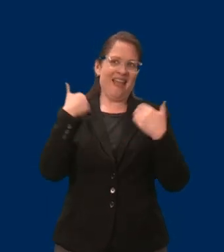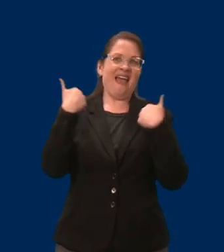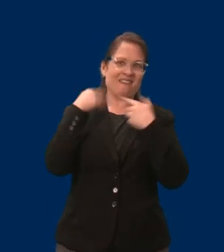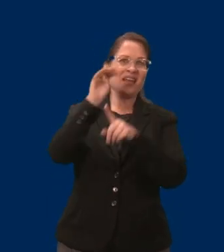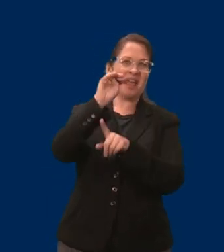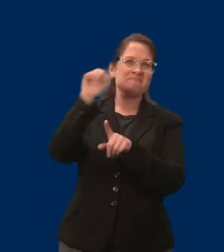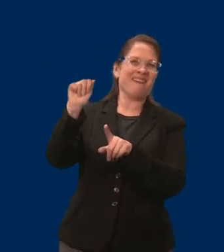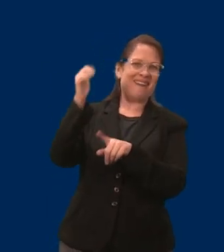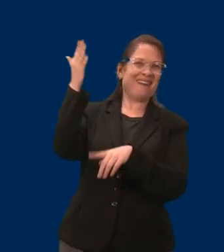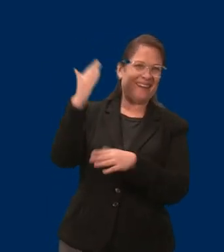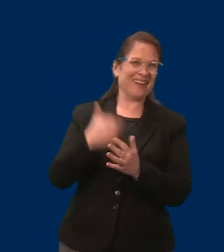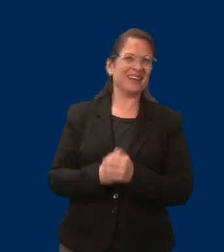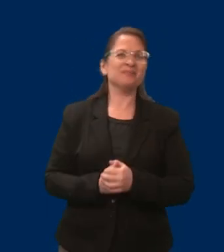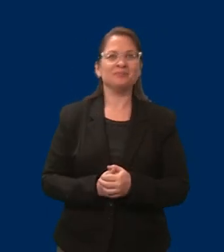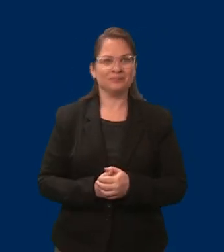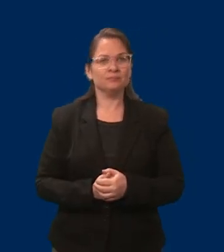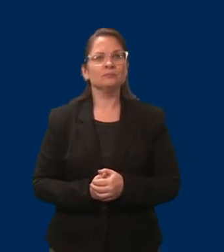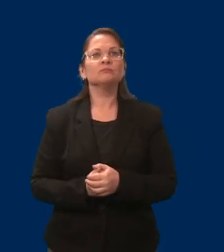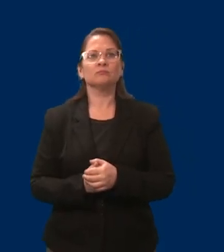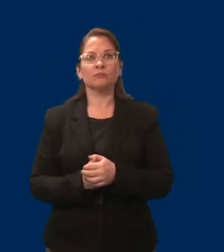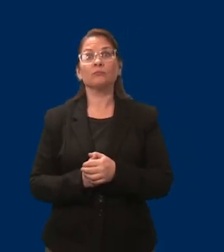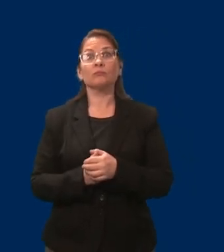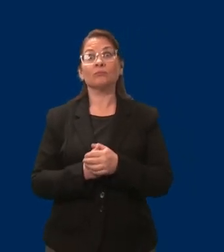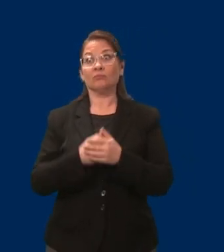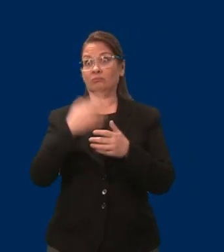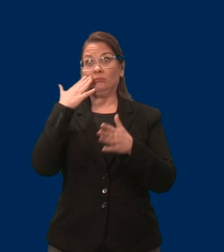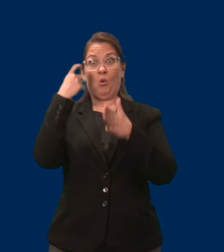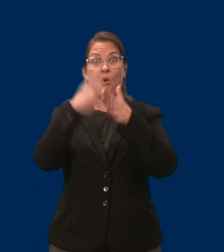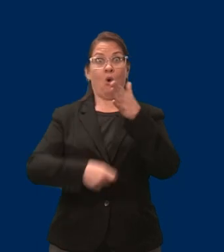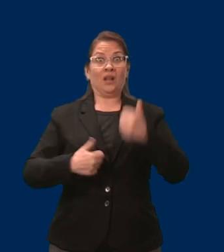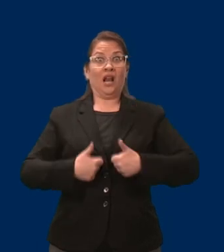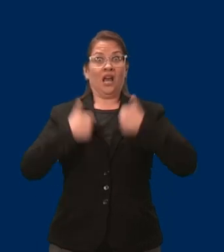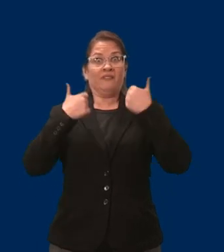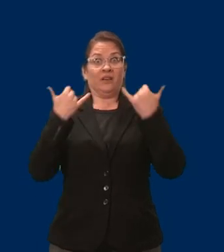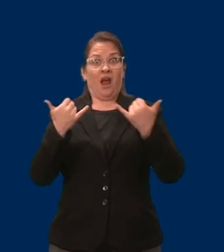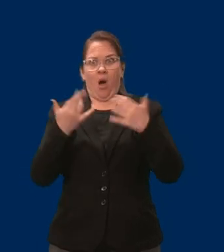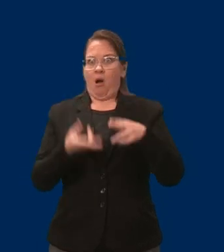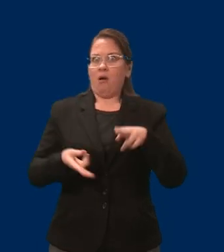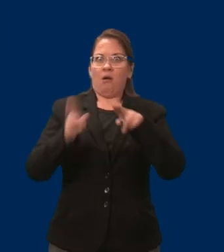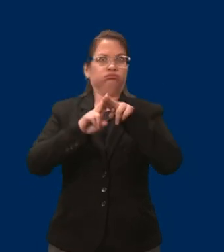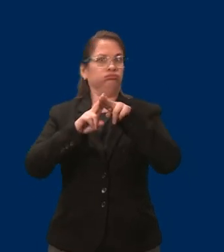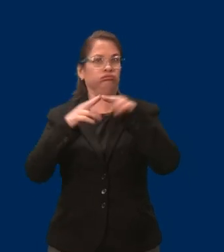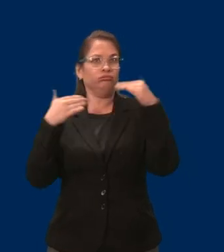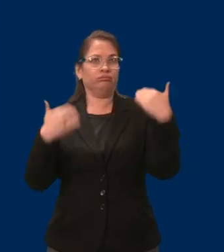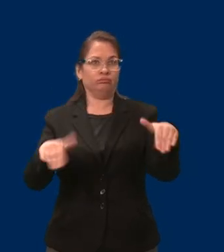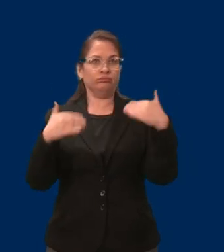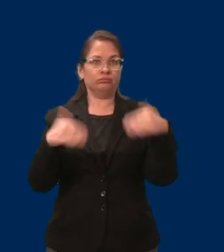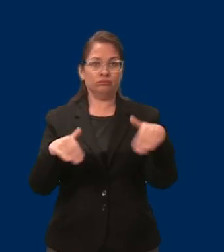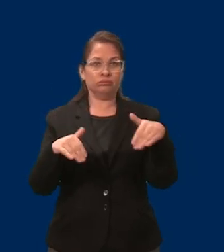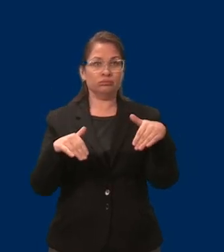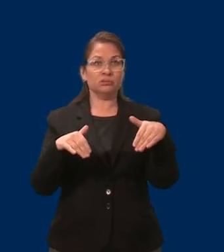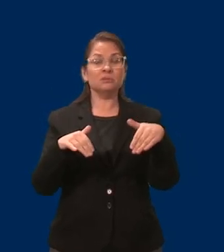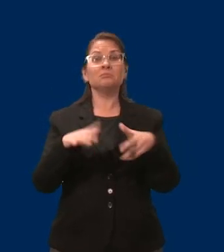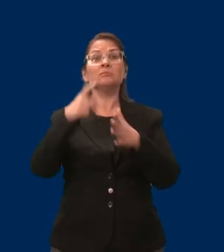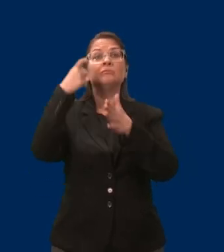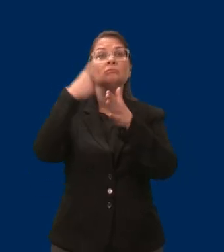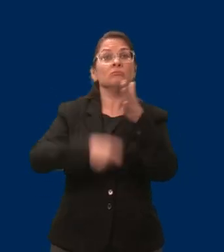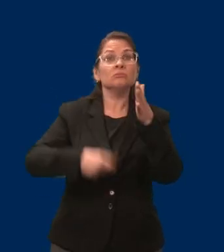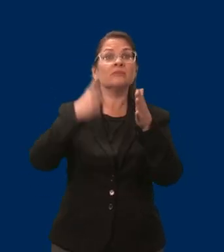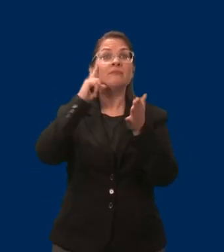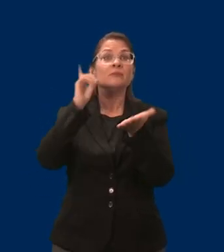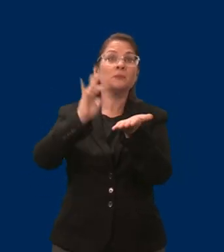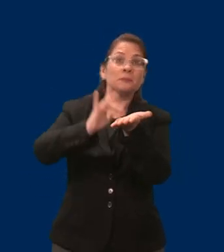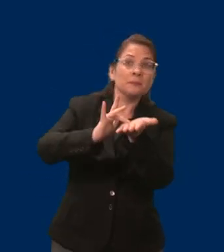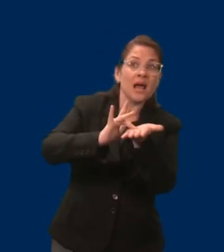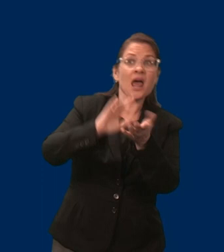wages have not grown proportionately, yet the percentages for premiums of MAEPD have stayed the same, and this means that every